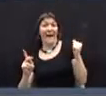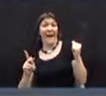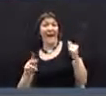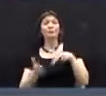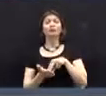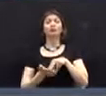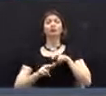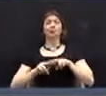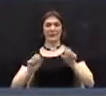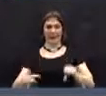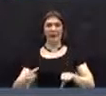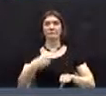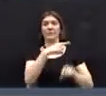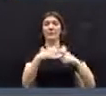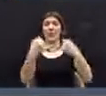back.